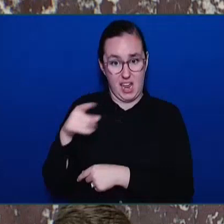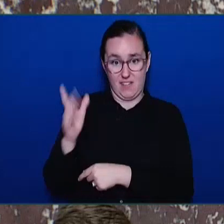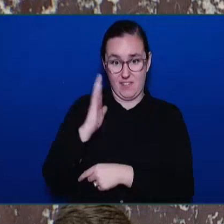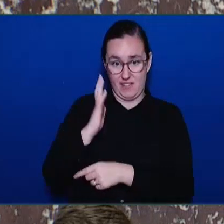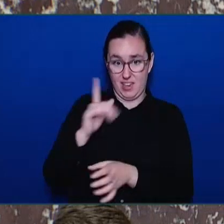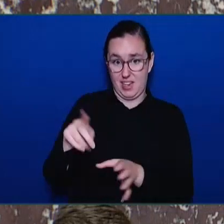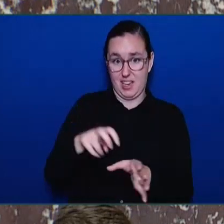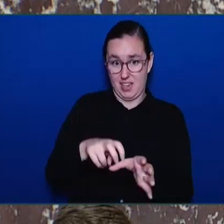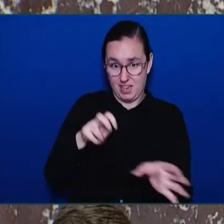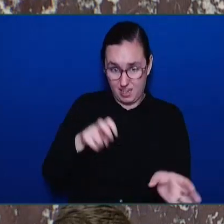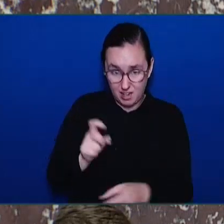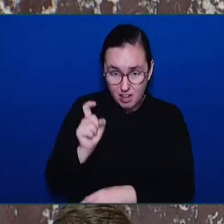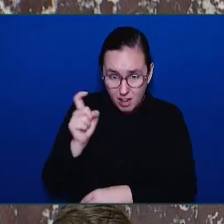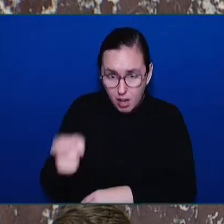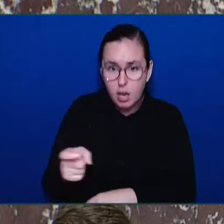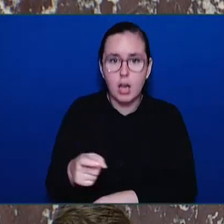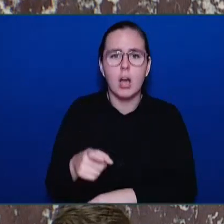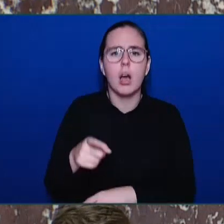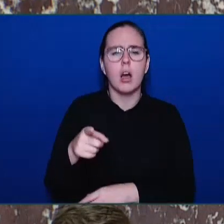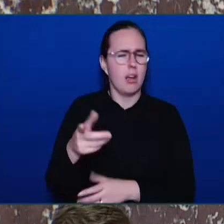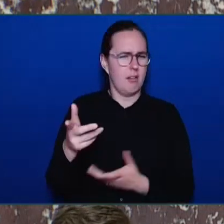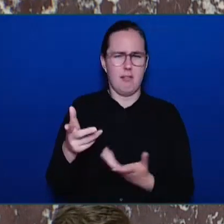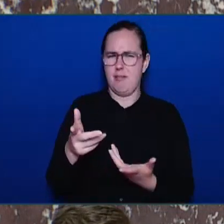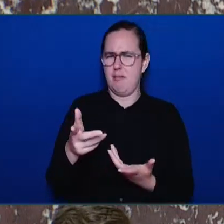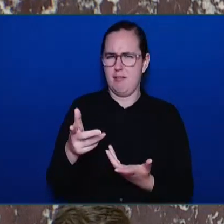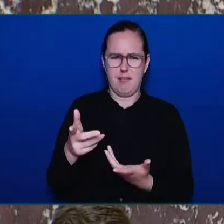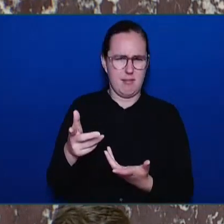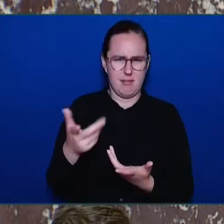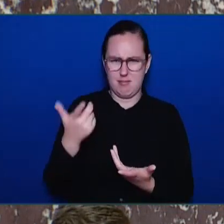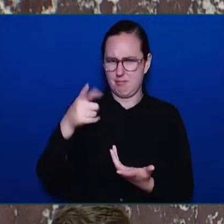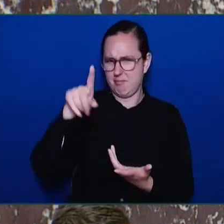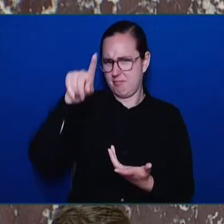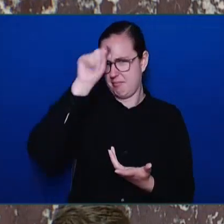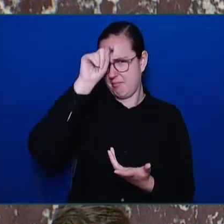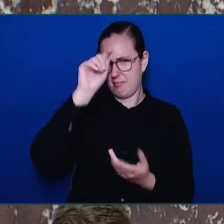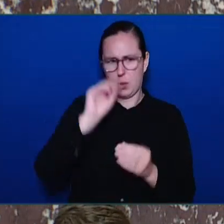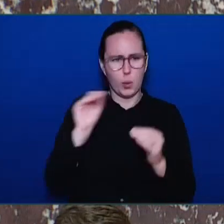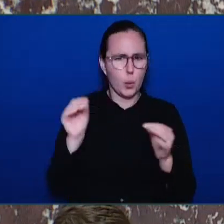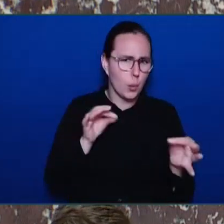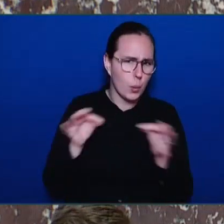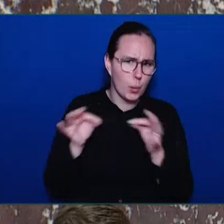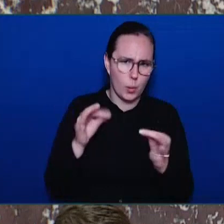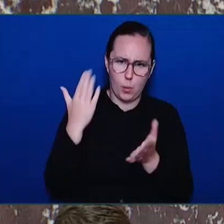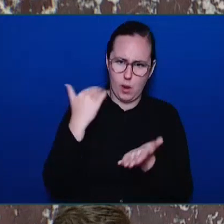explained a payout of $190,000.